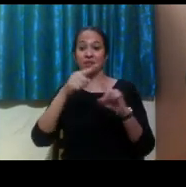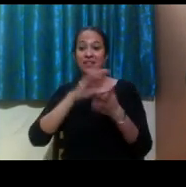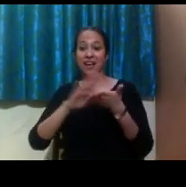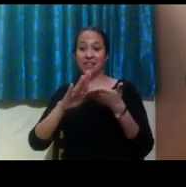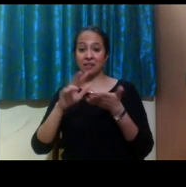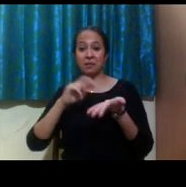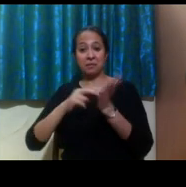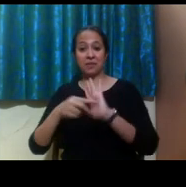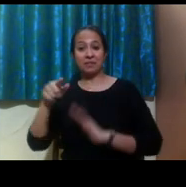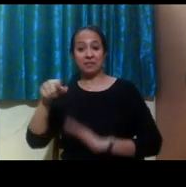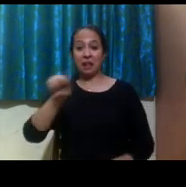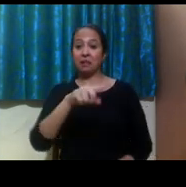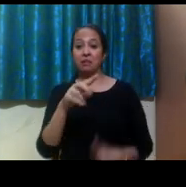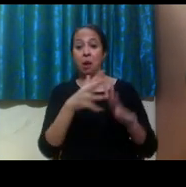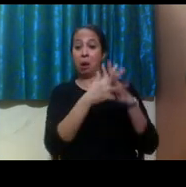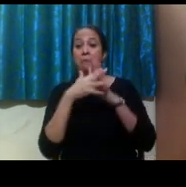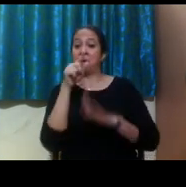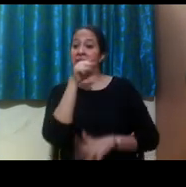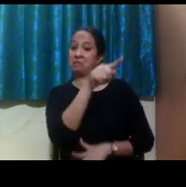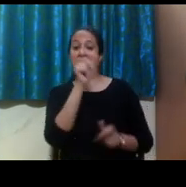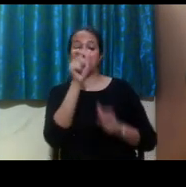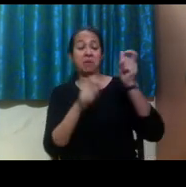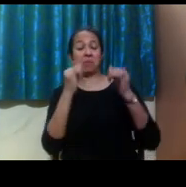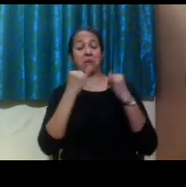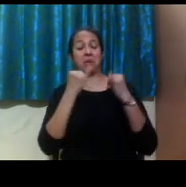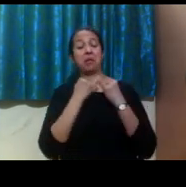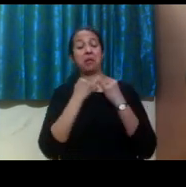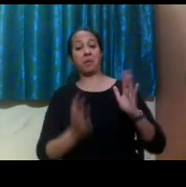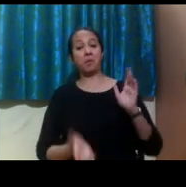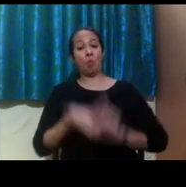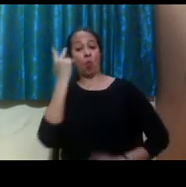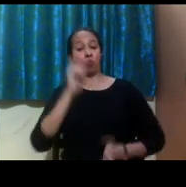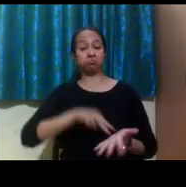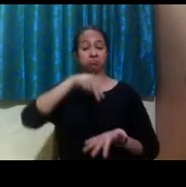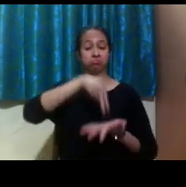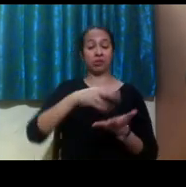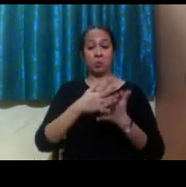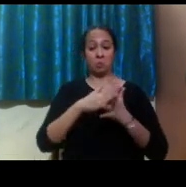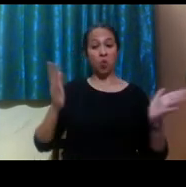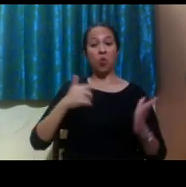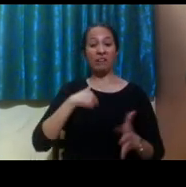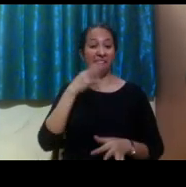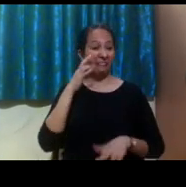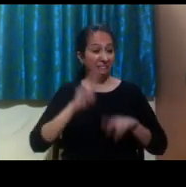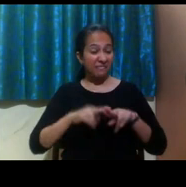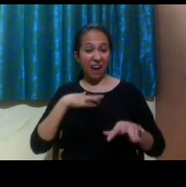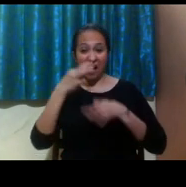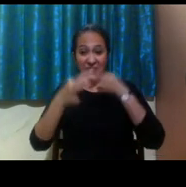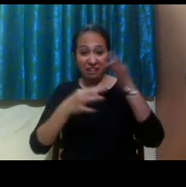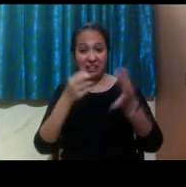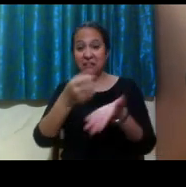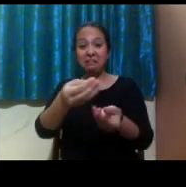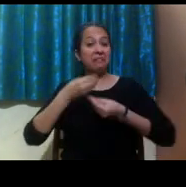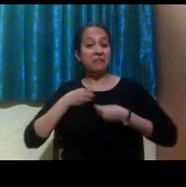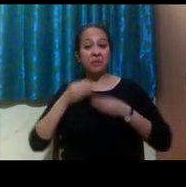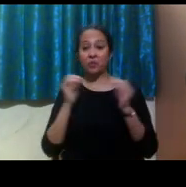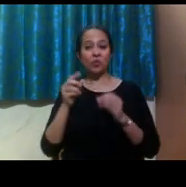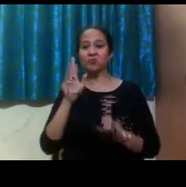no one will help me when I'm when I need it. And the fact is that because of the ADA, the Americans